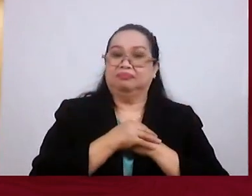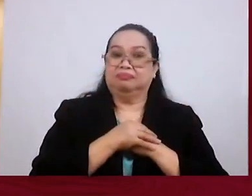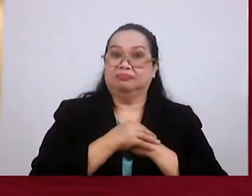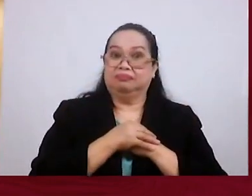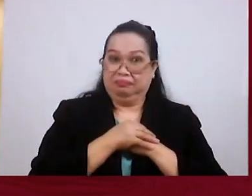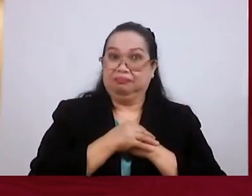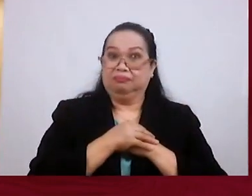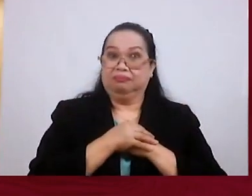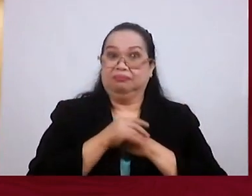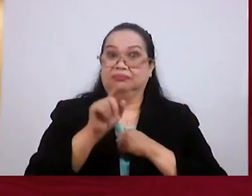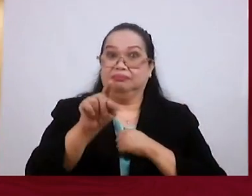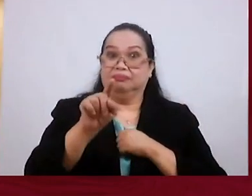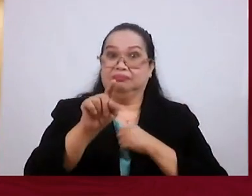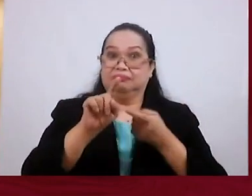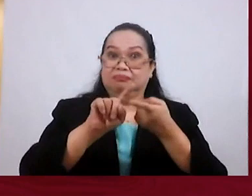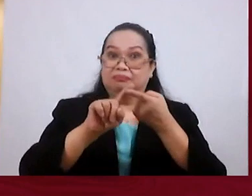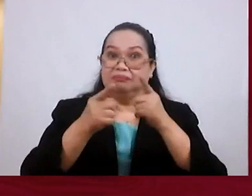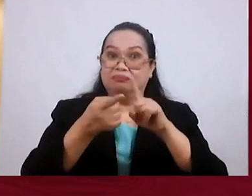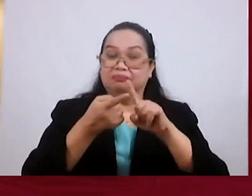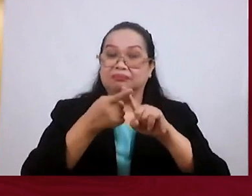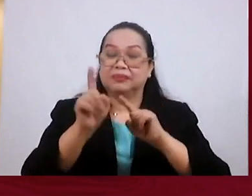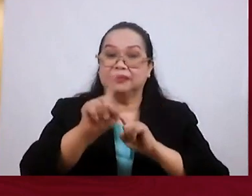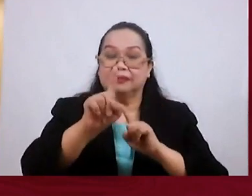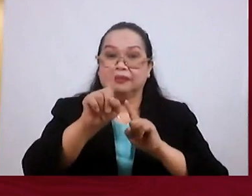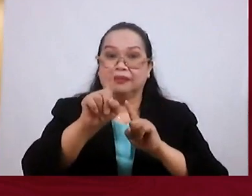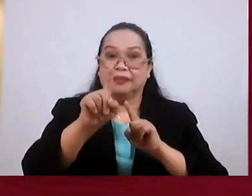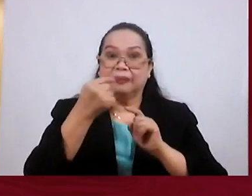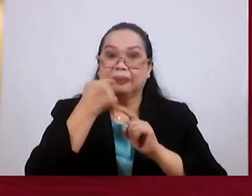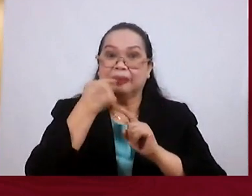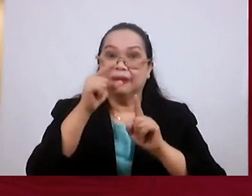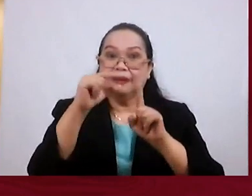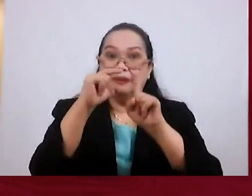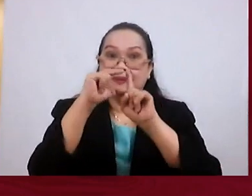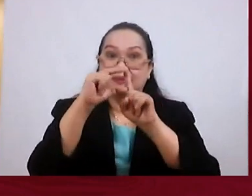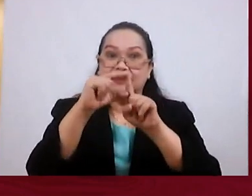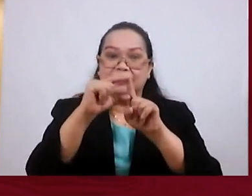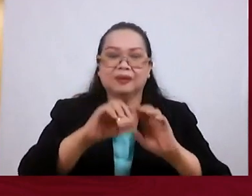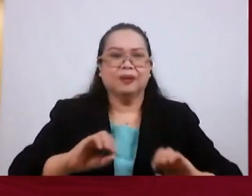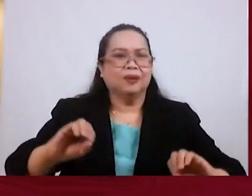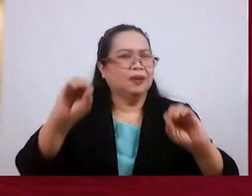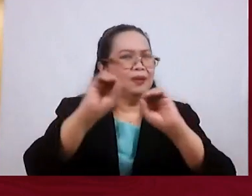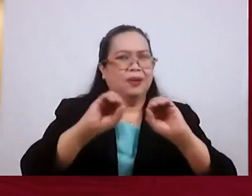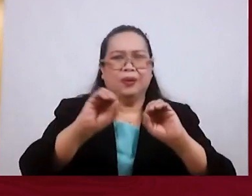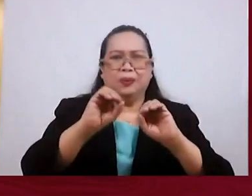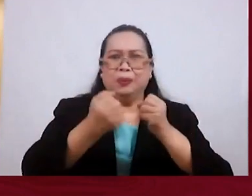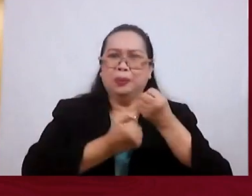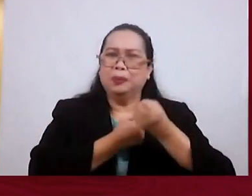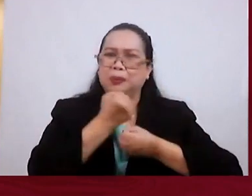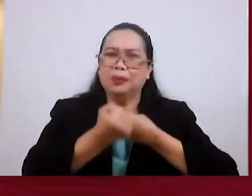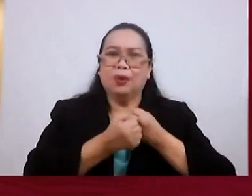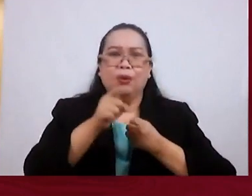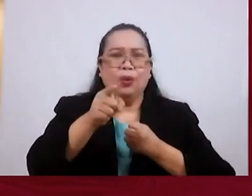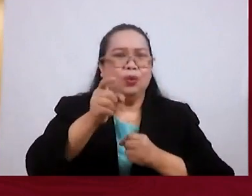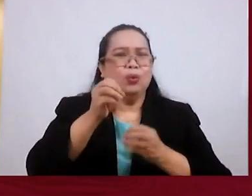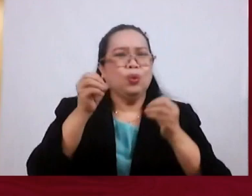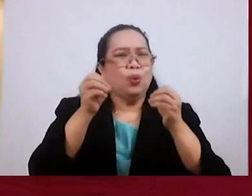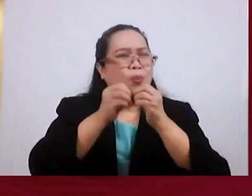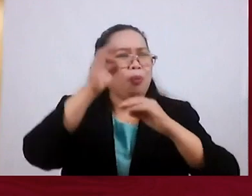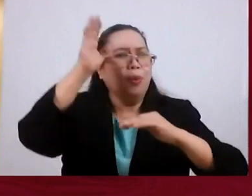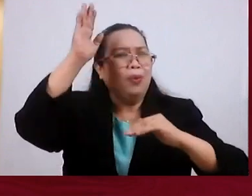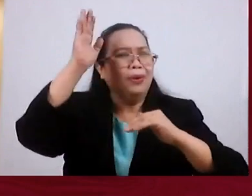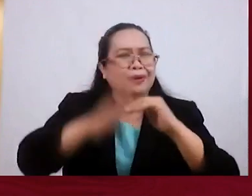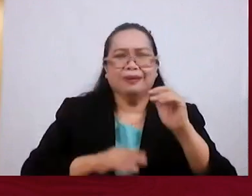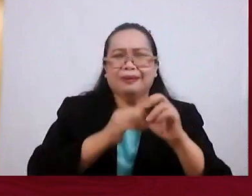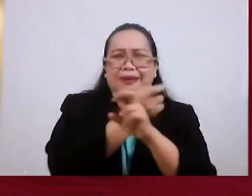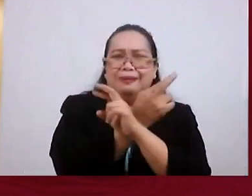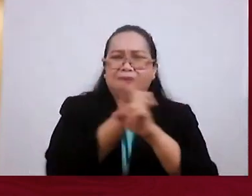But, my friends, look at what it says here. There is no longer a sacrifice. You're beyond redemption.